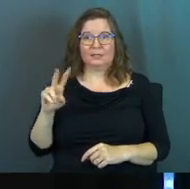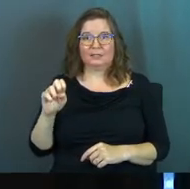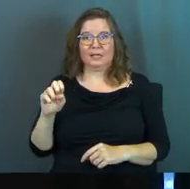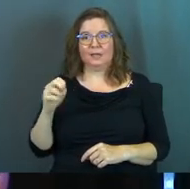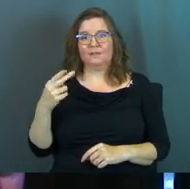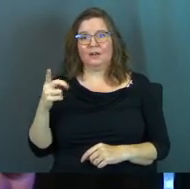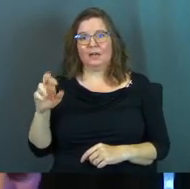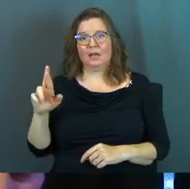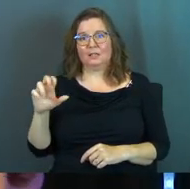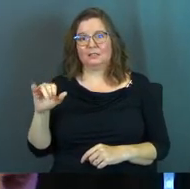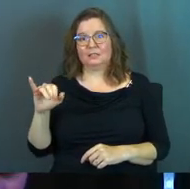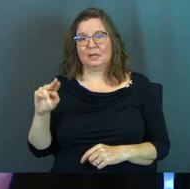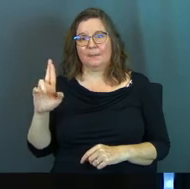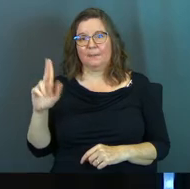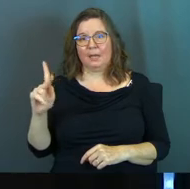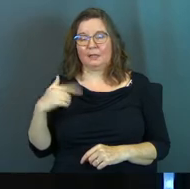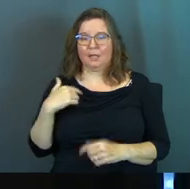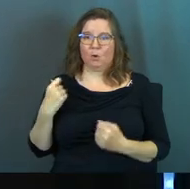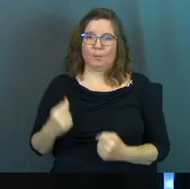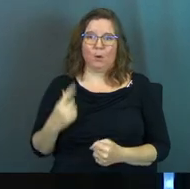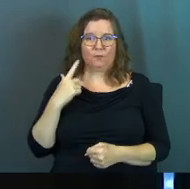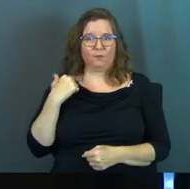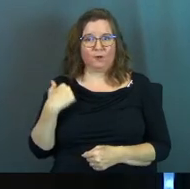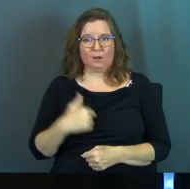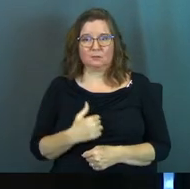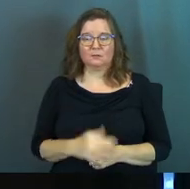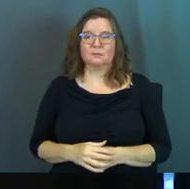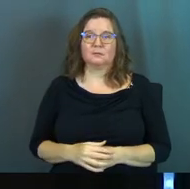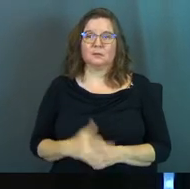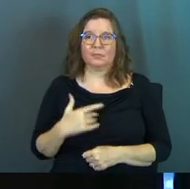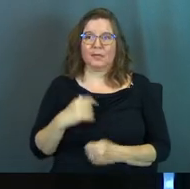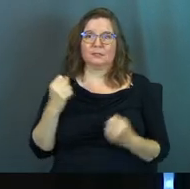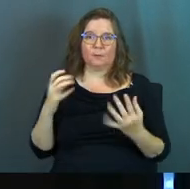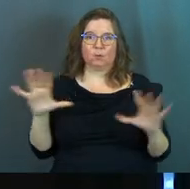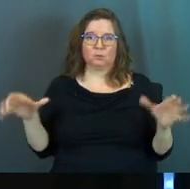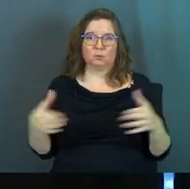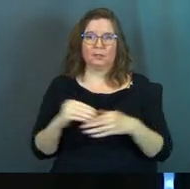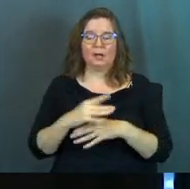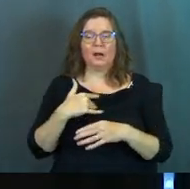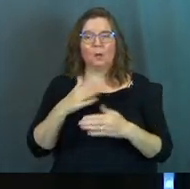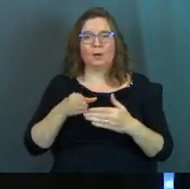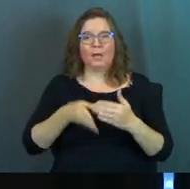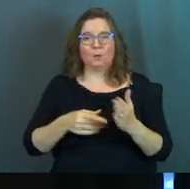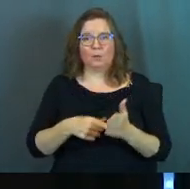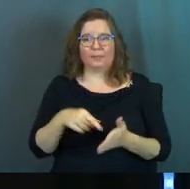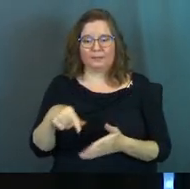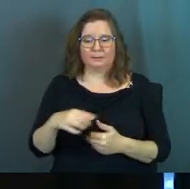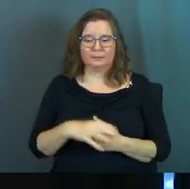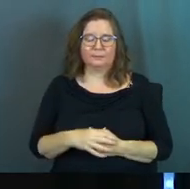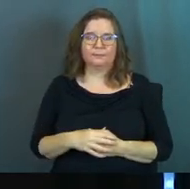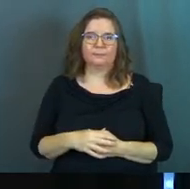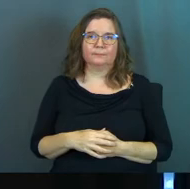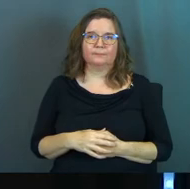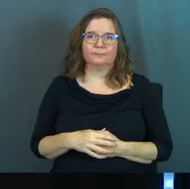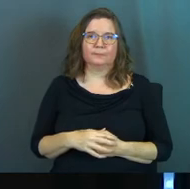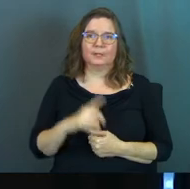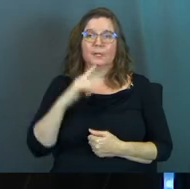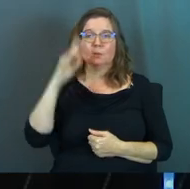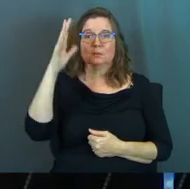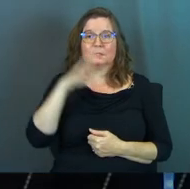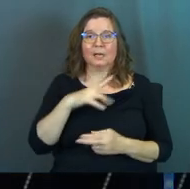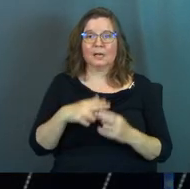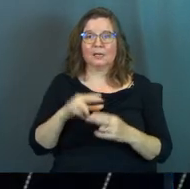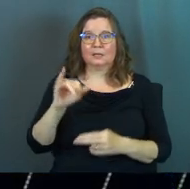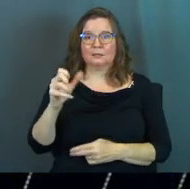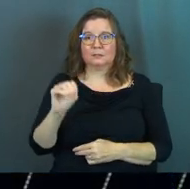Heather Steinbeck. They're powerful for us. That's our multitude of counselors. I want to end with this. There was a